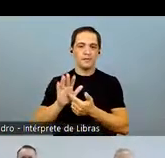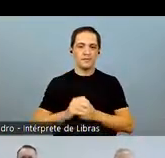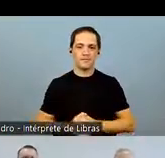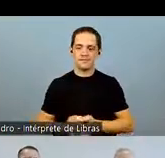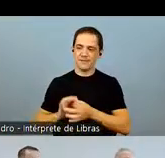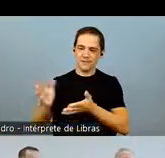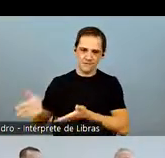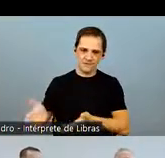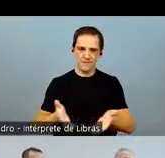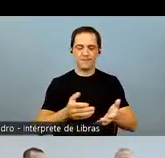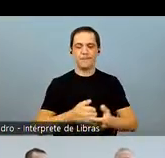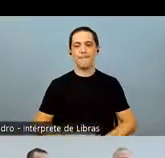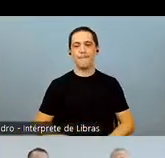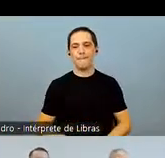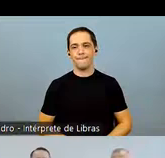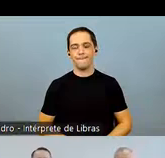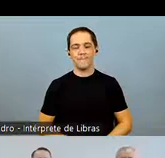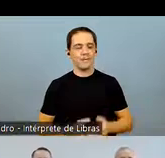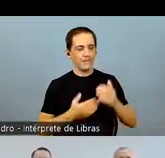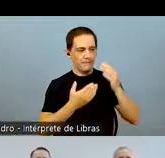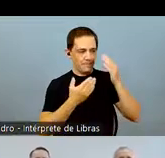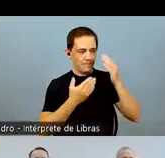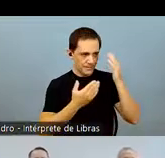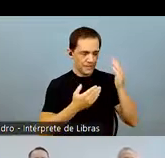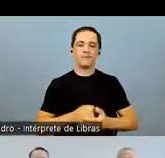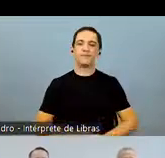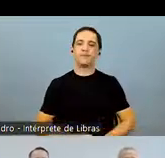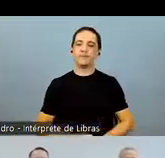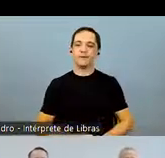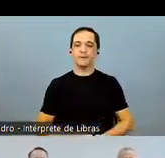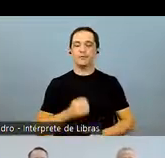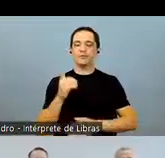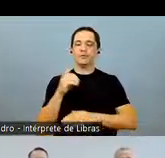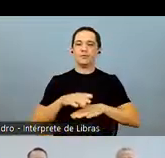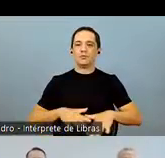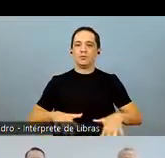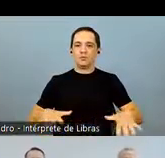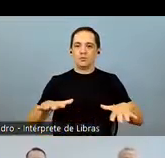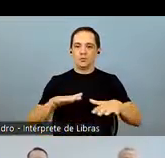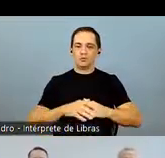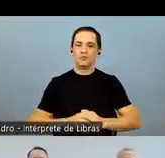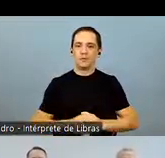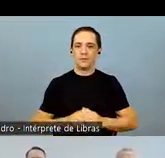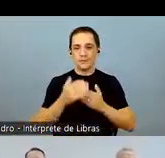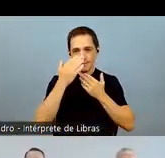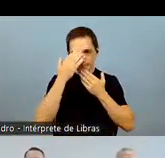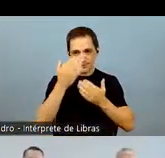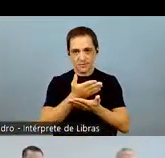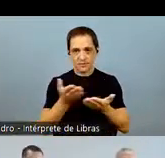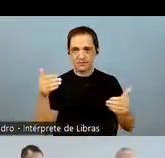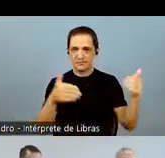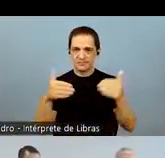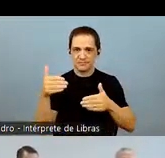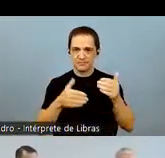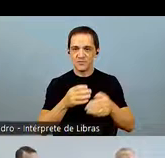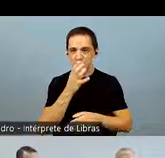who will begin the presentation. Thank you very much, Jelaine. Good morning to all. We would like to